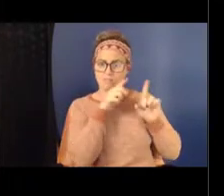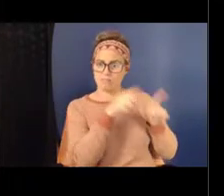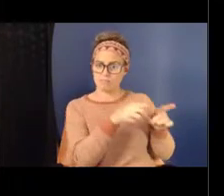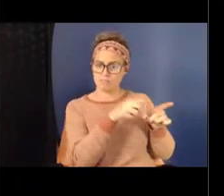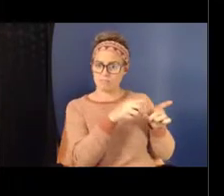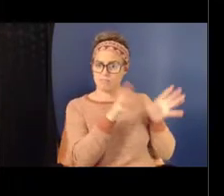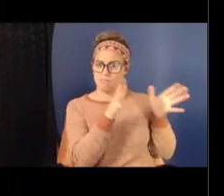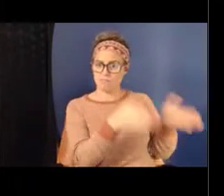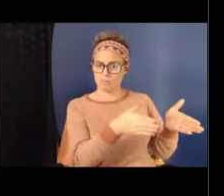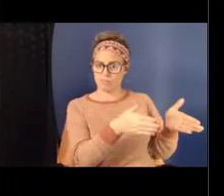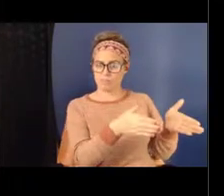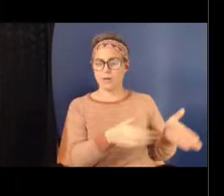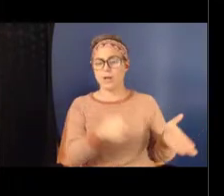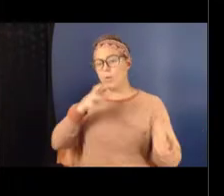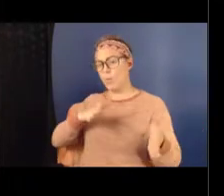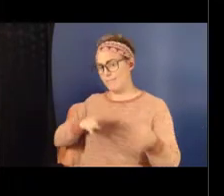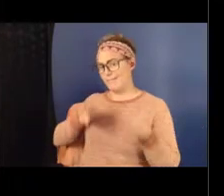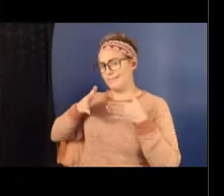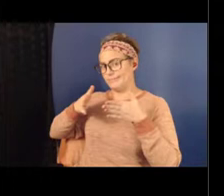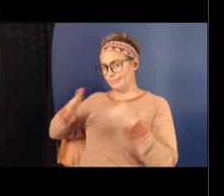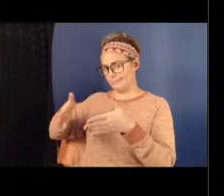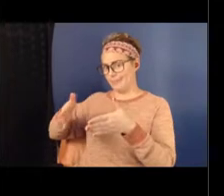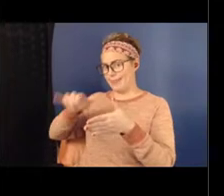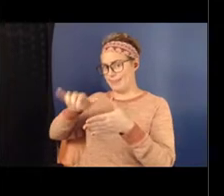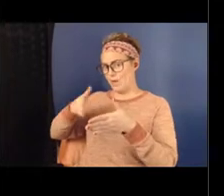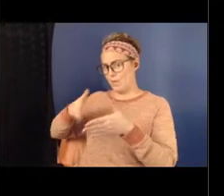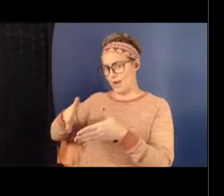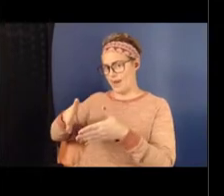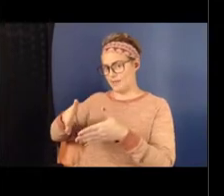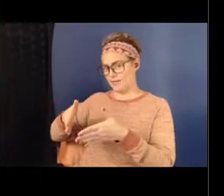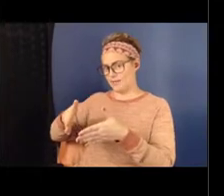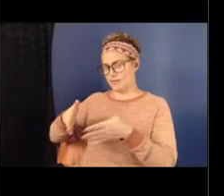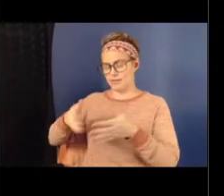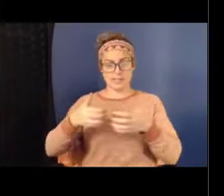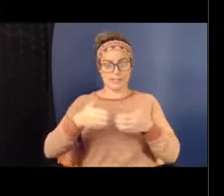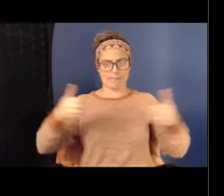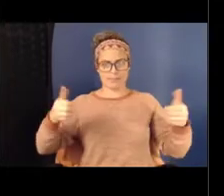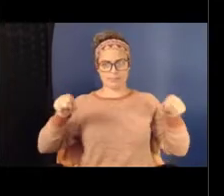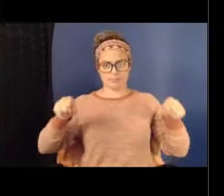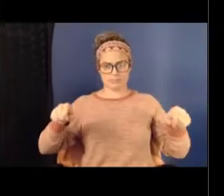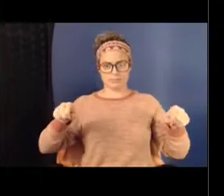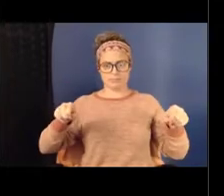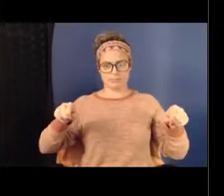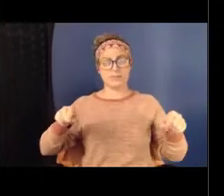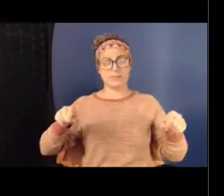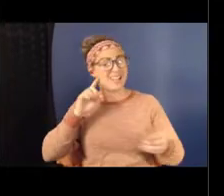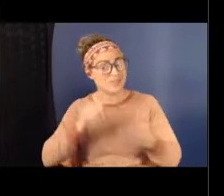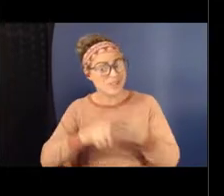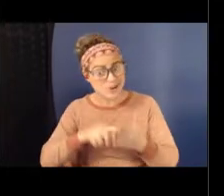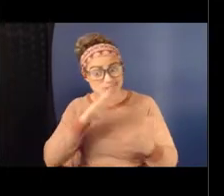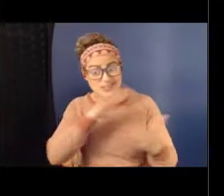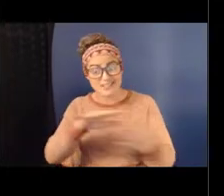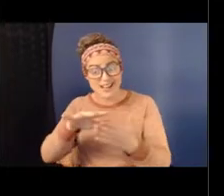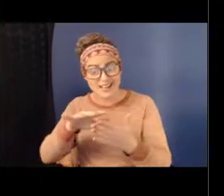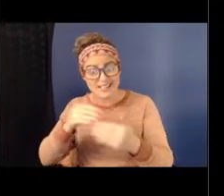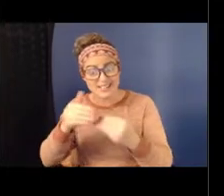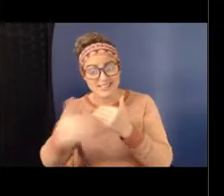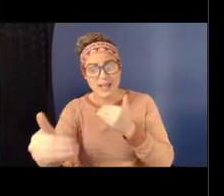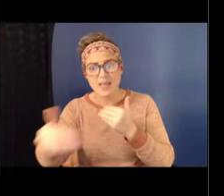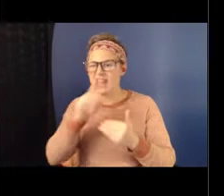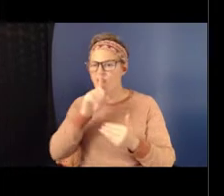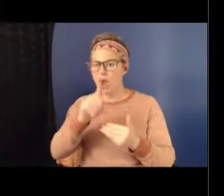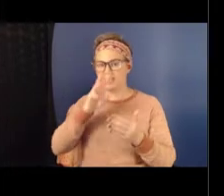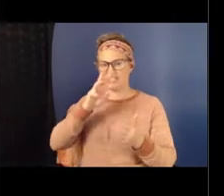our studies that girls and boys are quite dismissive of sexual harassment, and when they're dismissive of that,